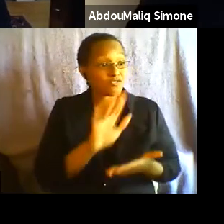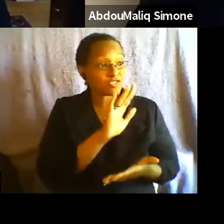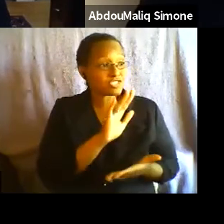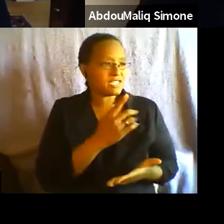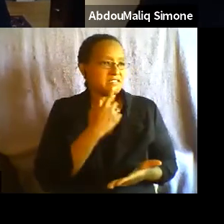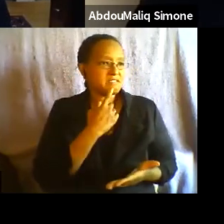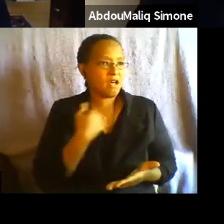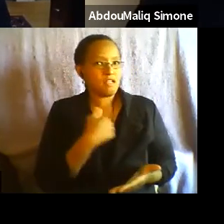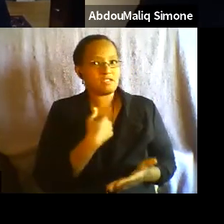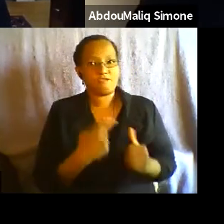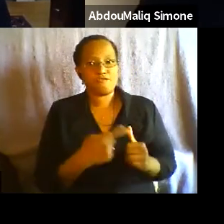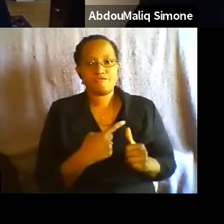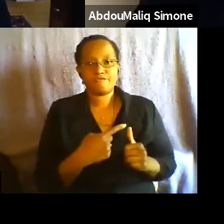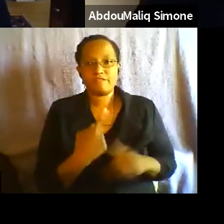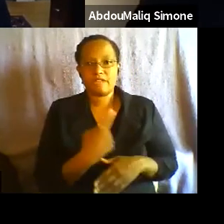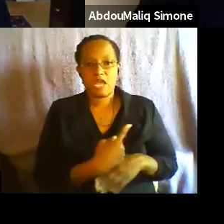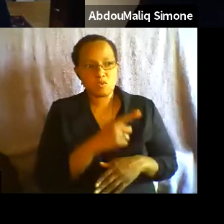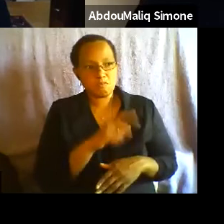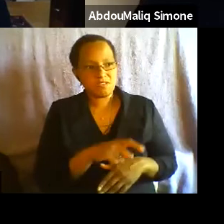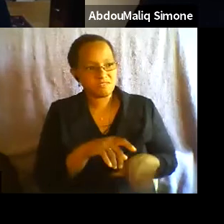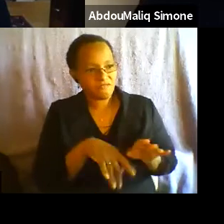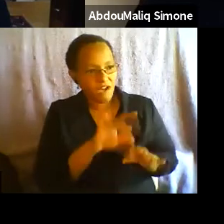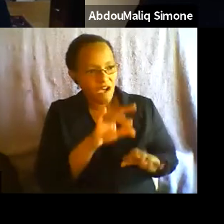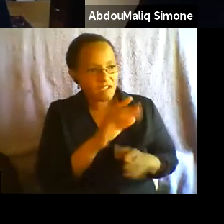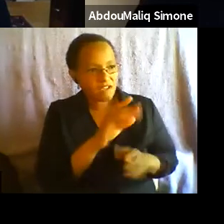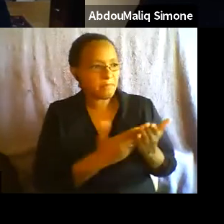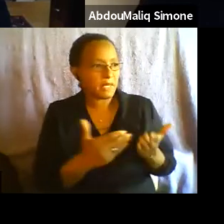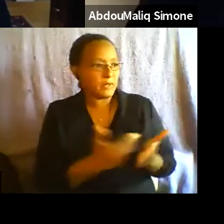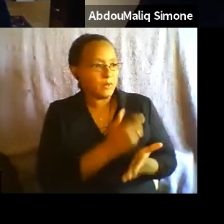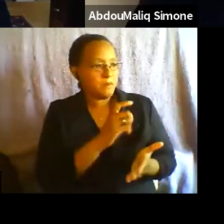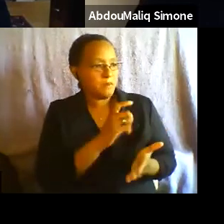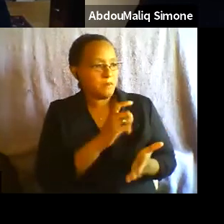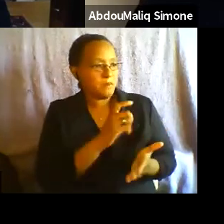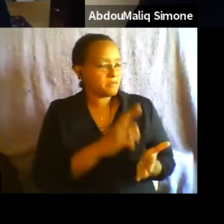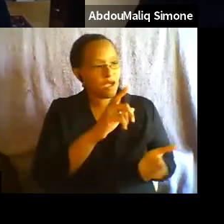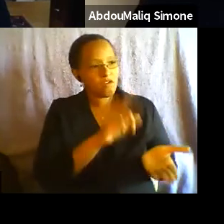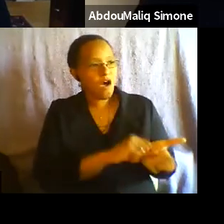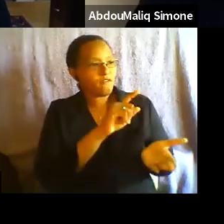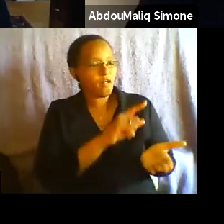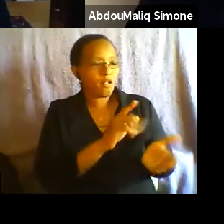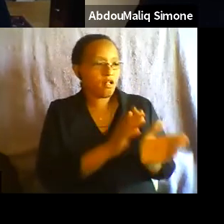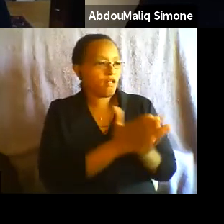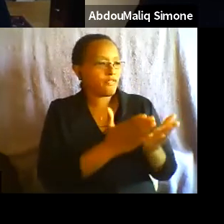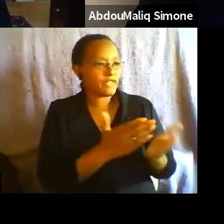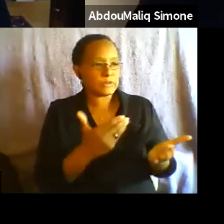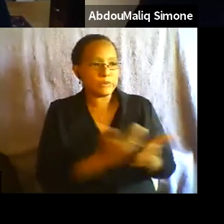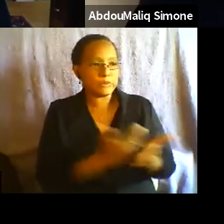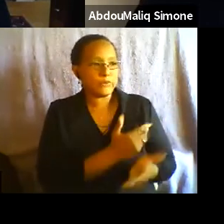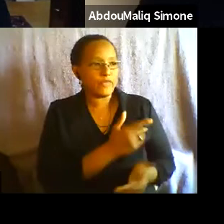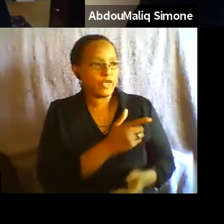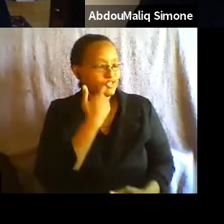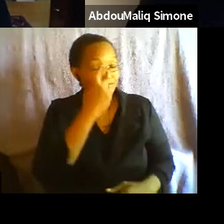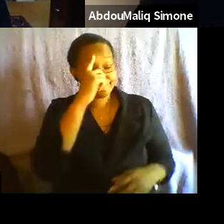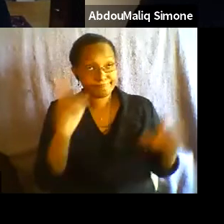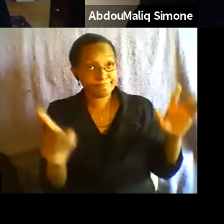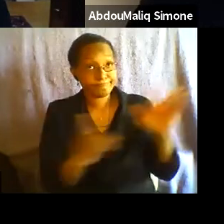new. Uh, it should be your own novel idea that somehow popped into your head on its own. When we all know that ideas come